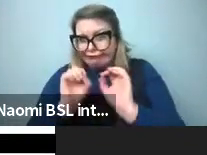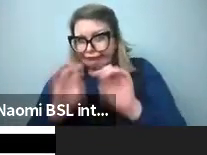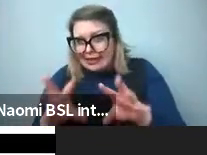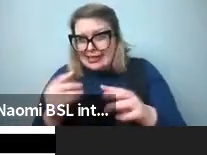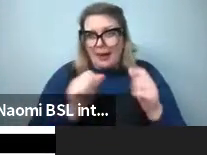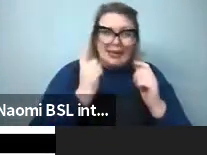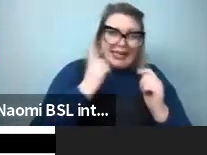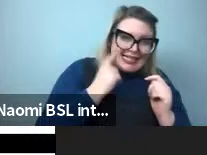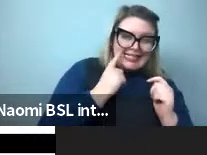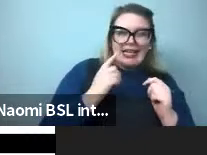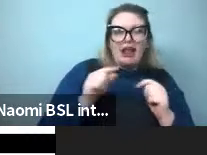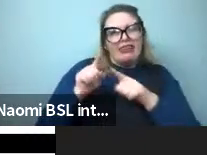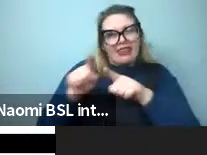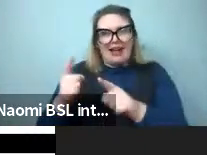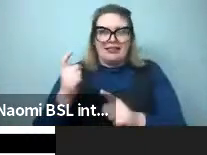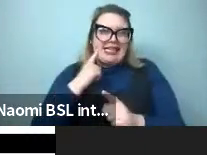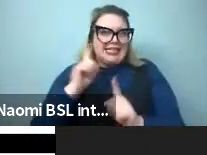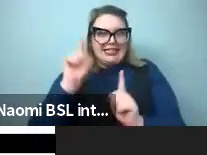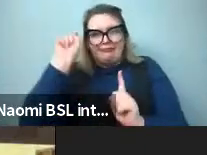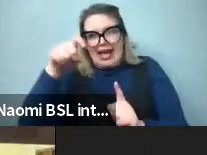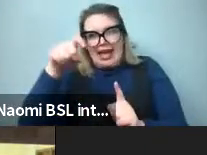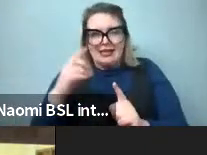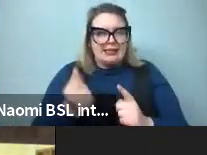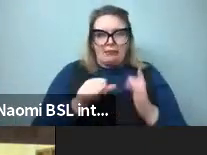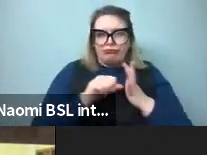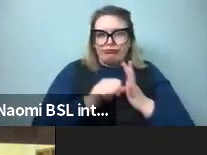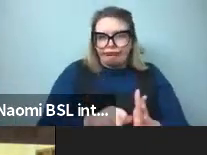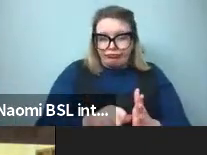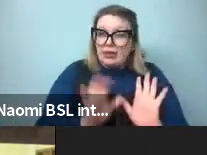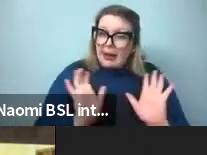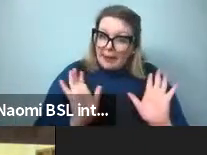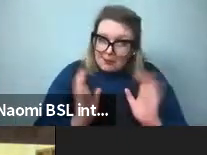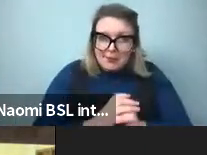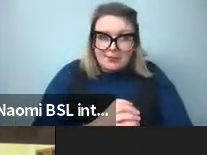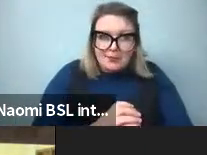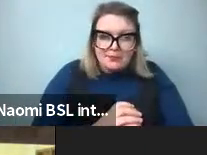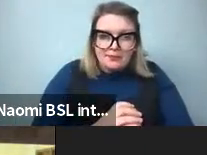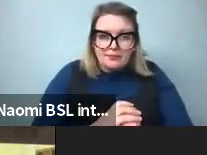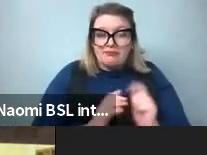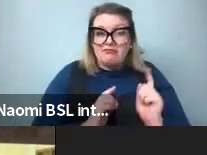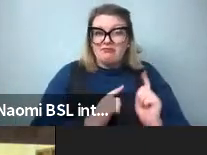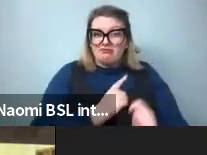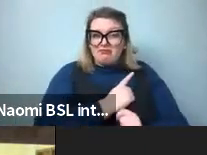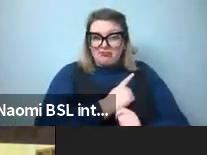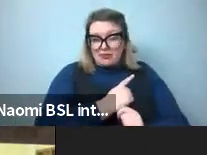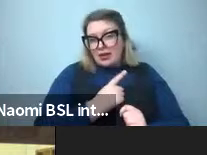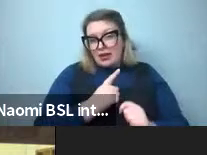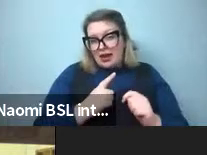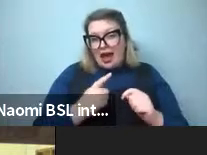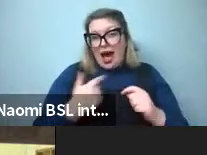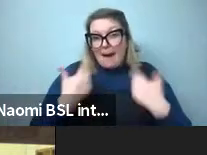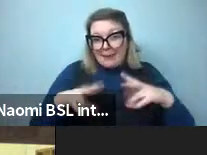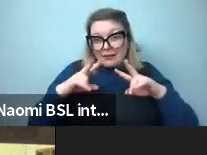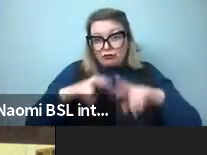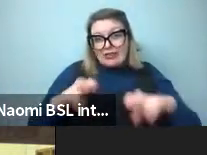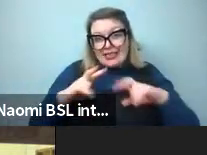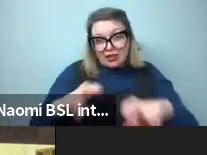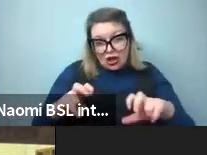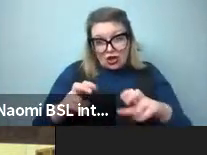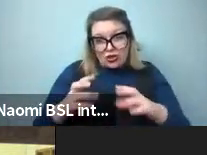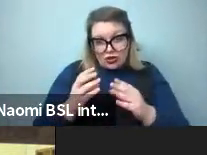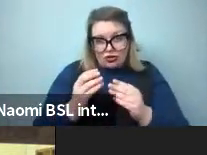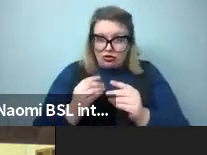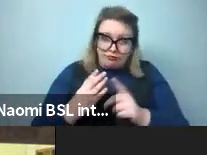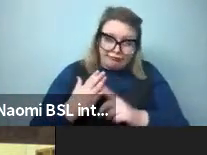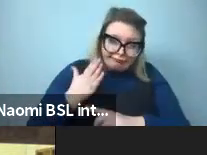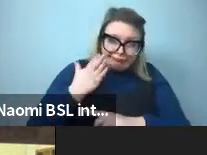some are easier to communicate than others. And so the project, I actually did some work here with a bunch of field work